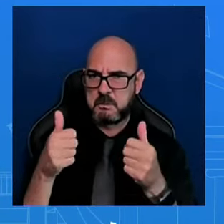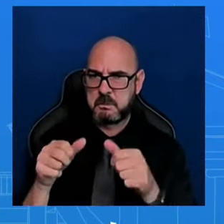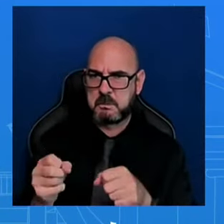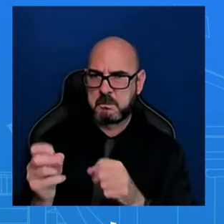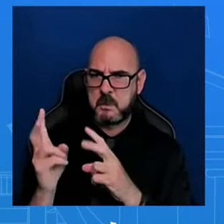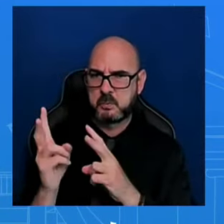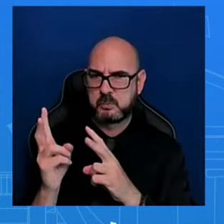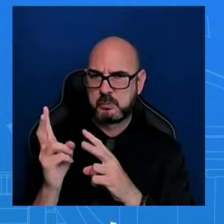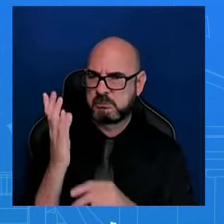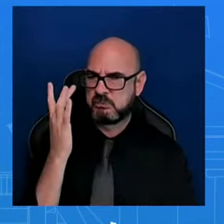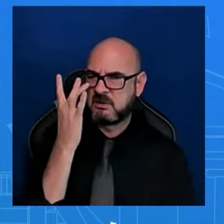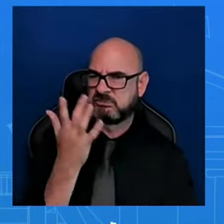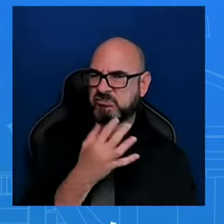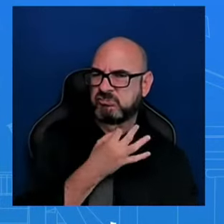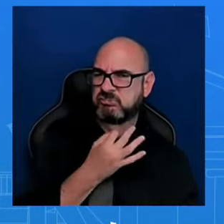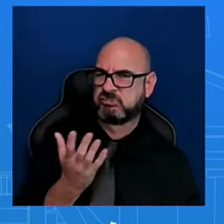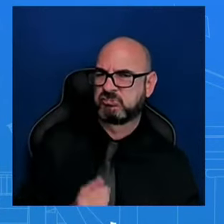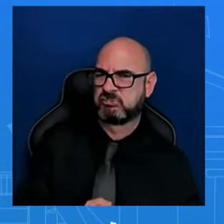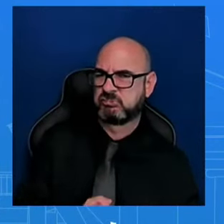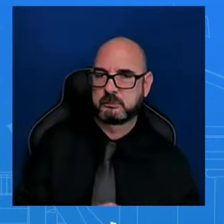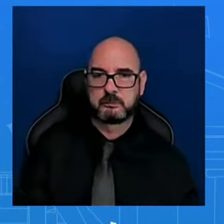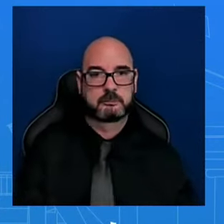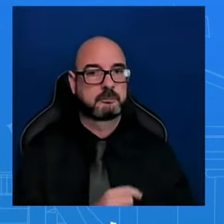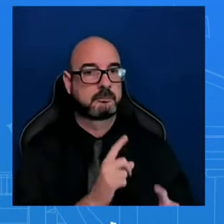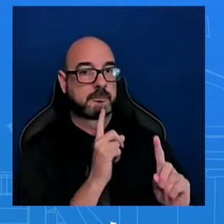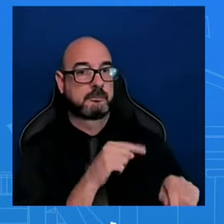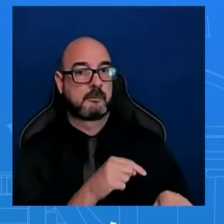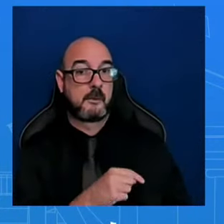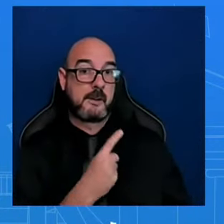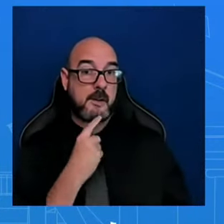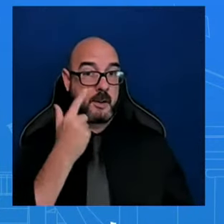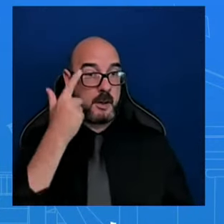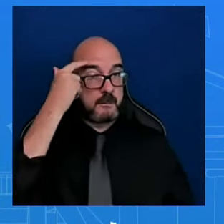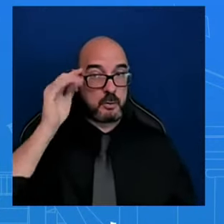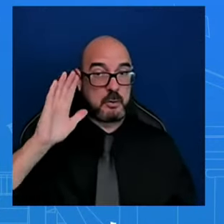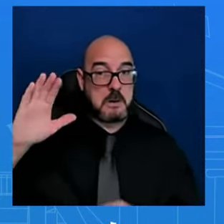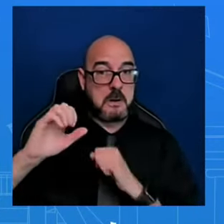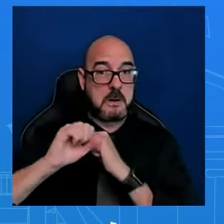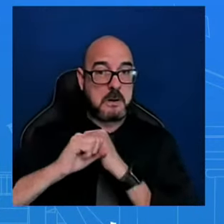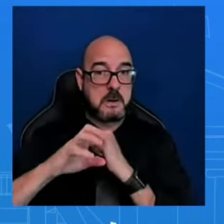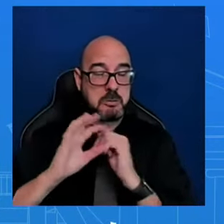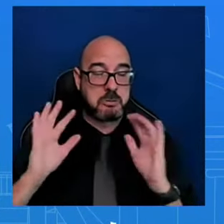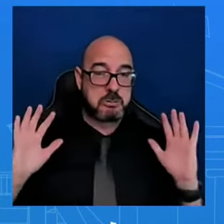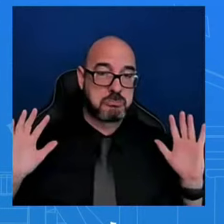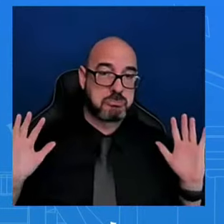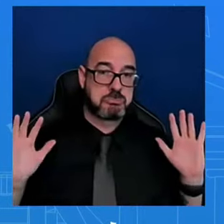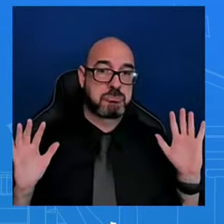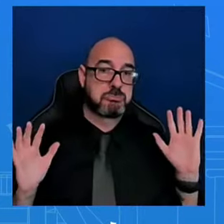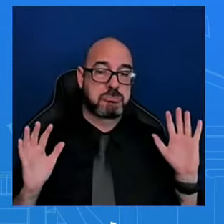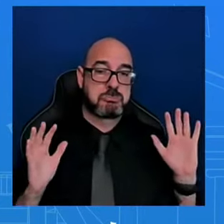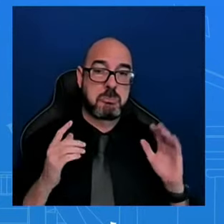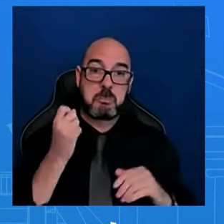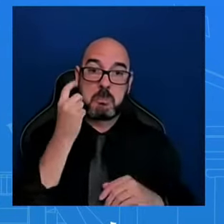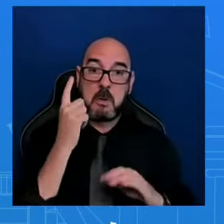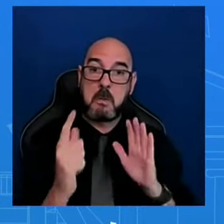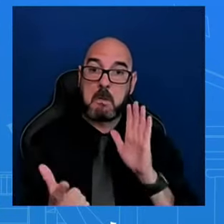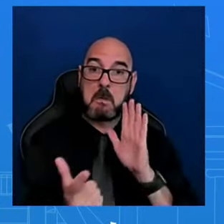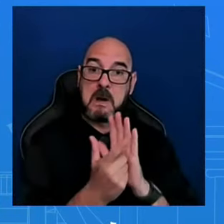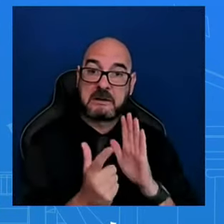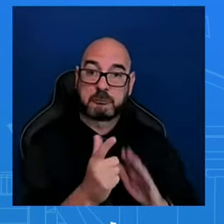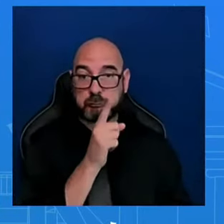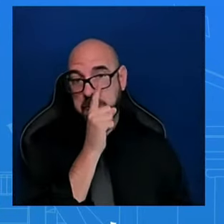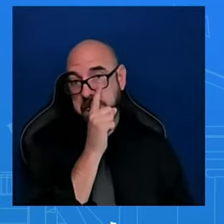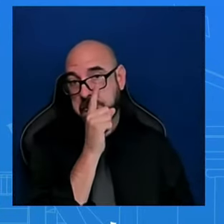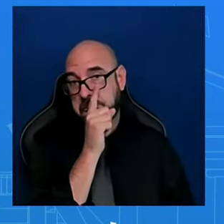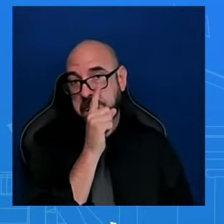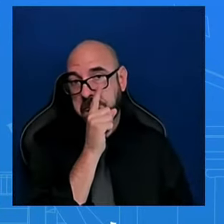campaign. We have been very clear. We are not trying to ban TikTok. We're not trying to ban TikTok. We're talking about a divestment. You heard that from